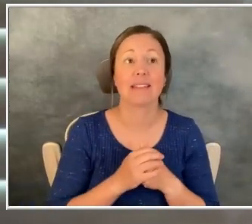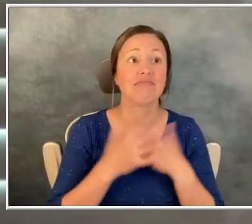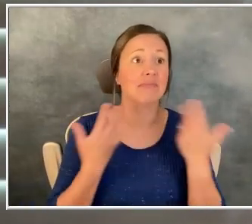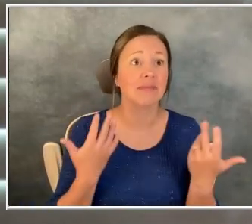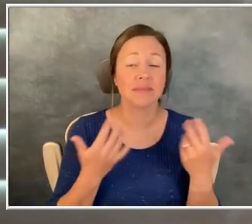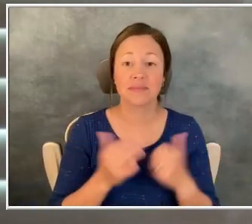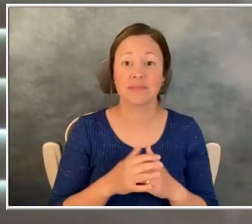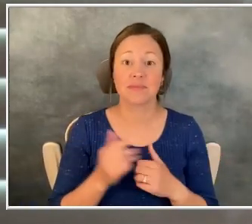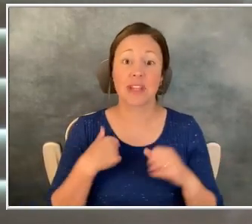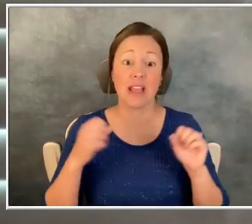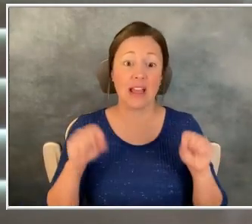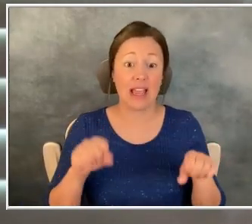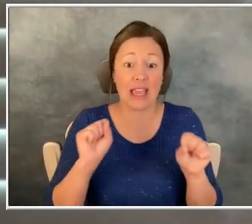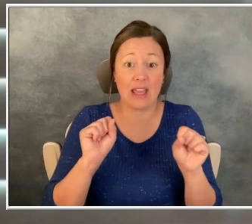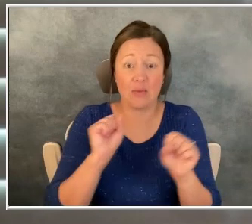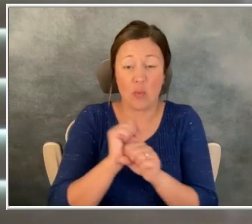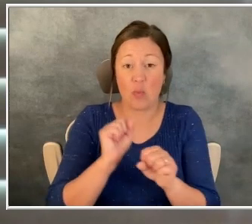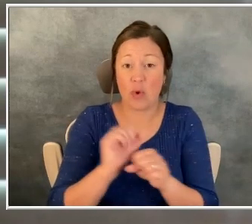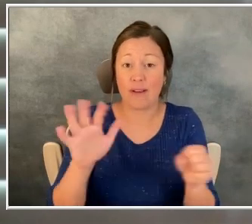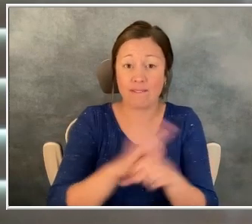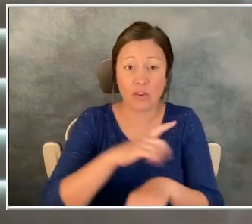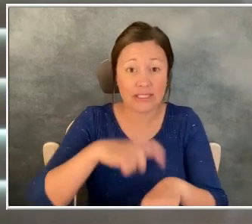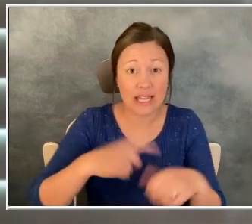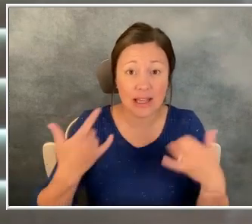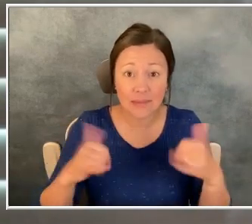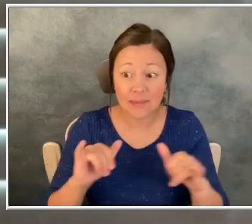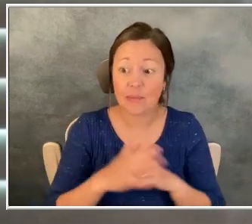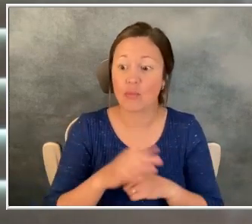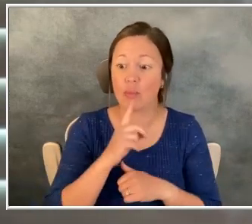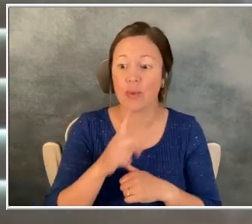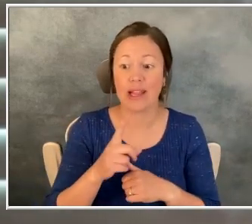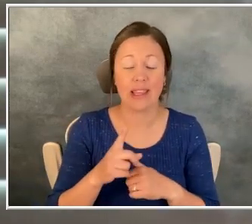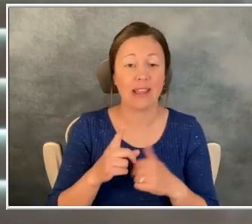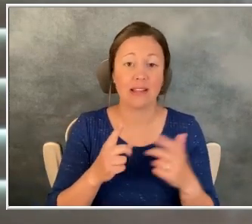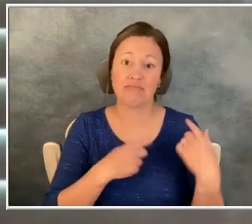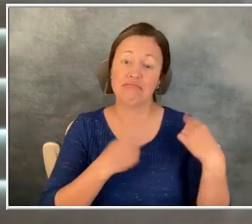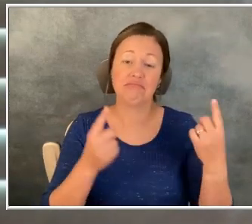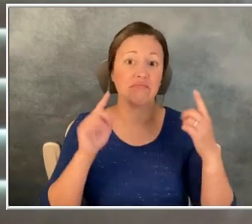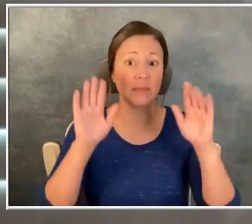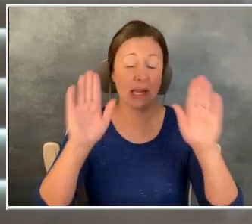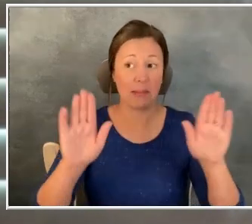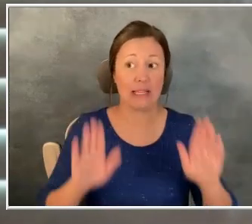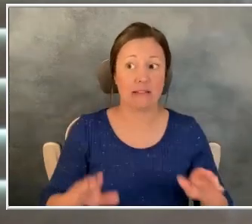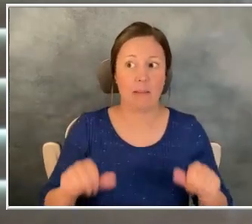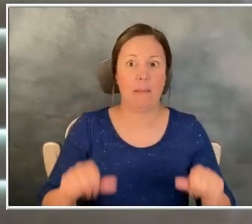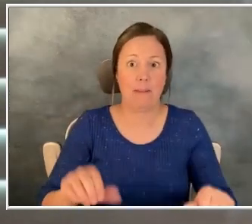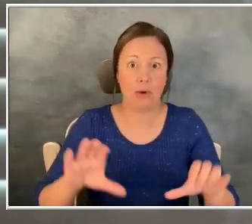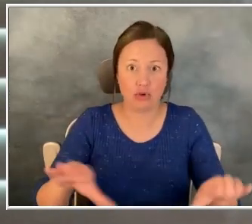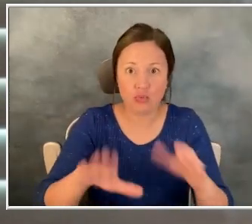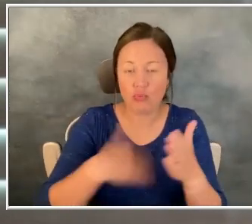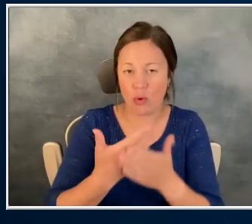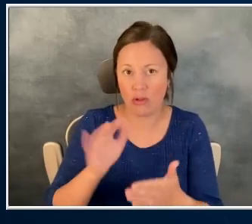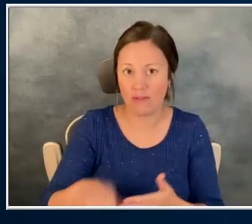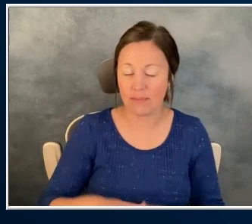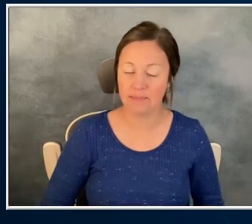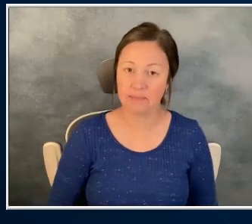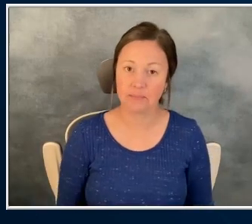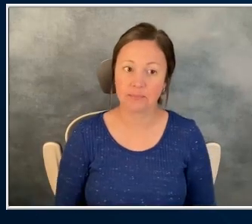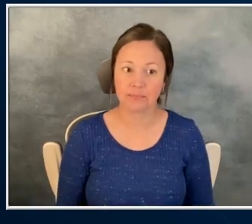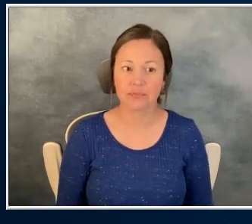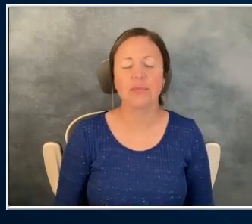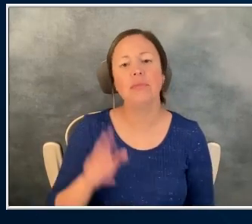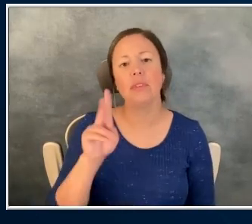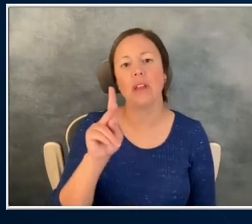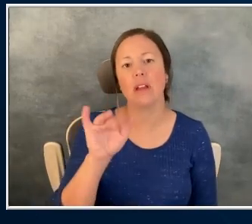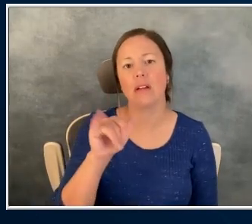yeah, I, I'm able to work full time and, um, it's been really, um, amazing to, to be able to do this. Kyle, has your